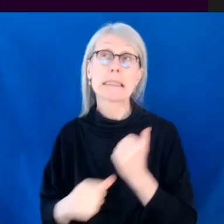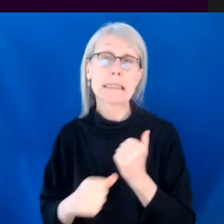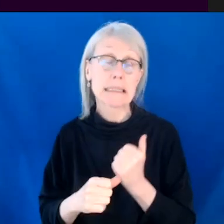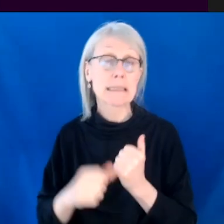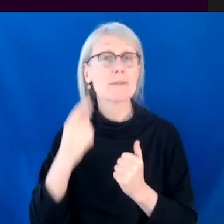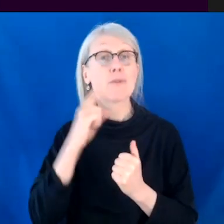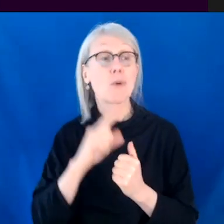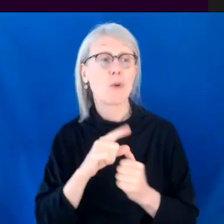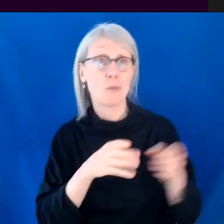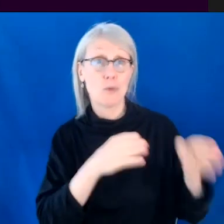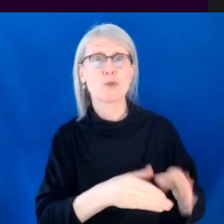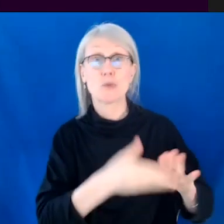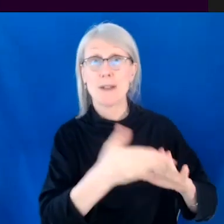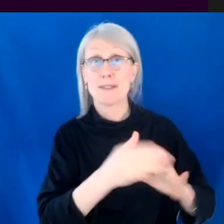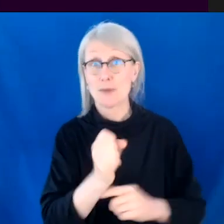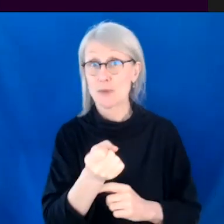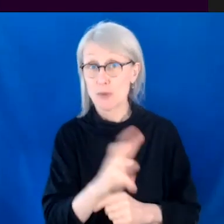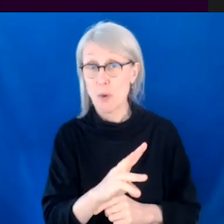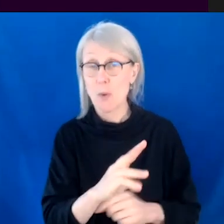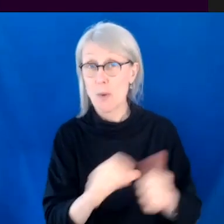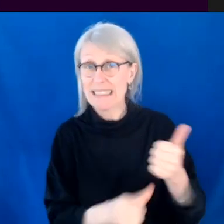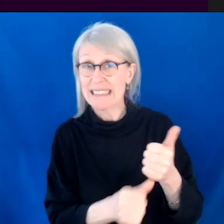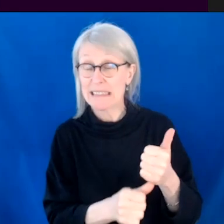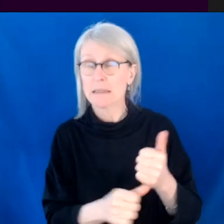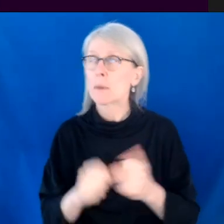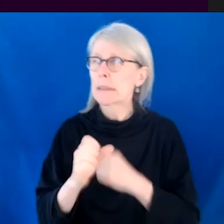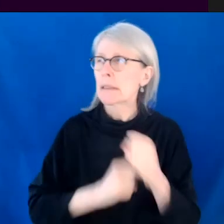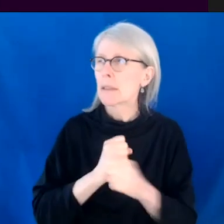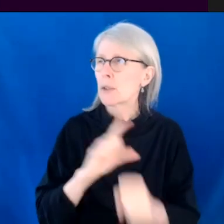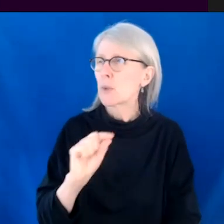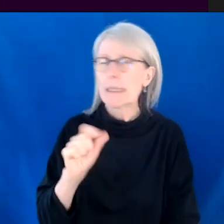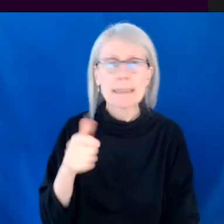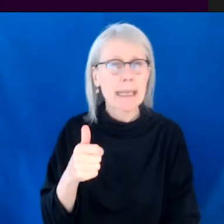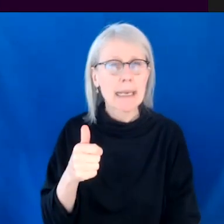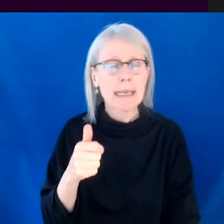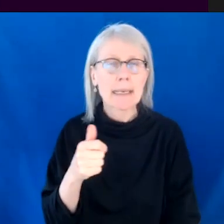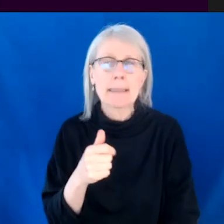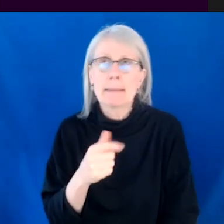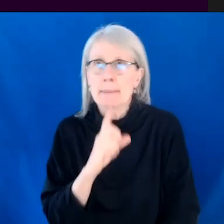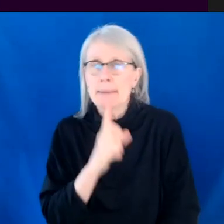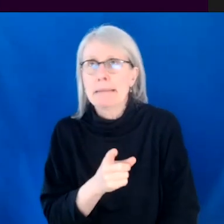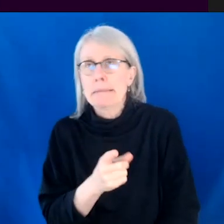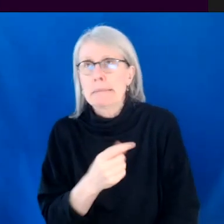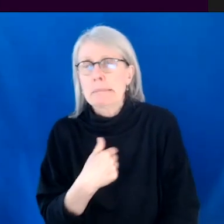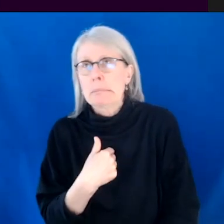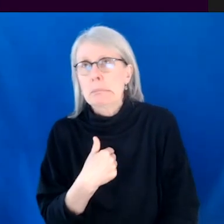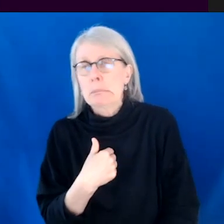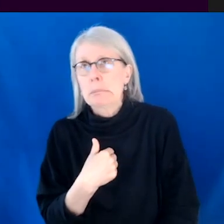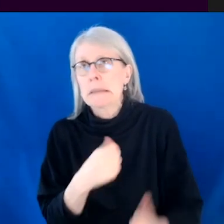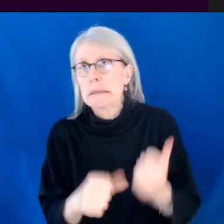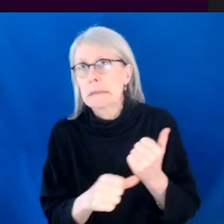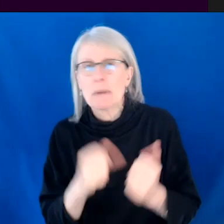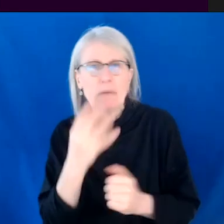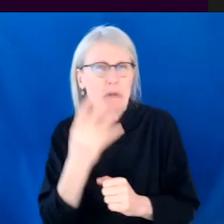showrunner and it was in 2010 and it was probably for like, I don't know, maybe four